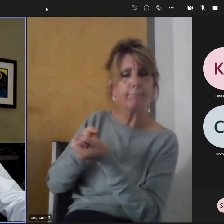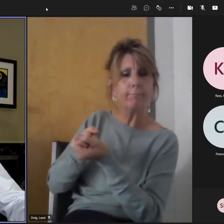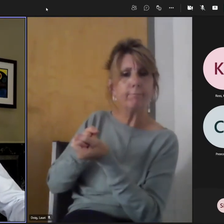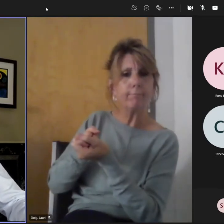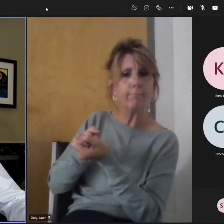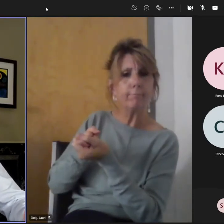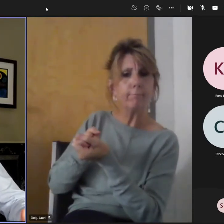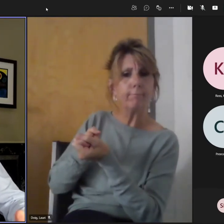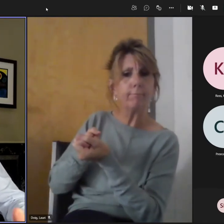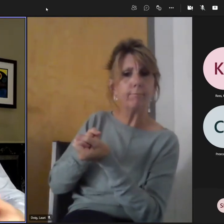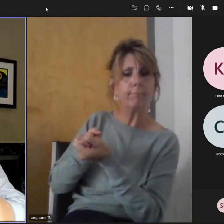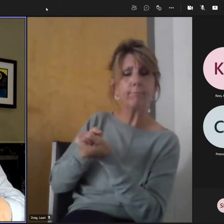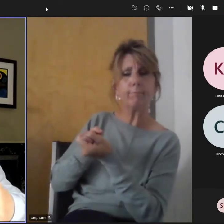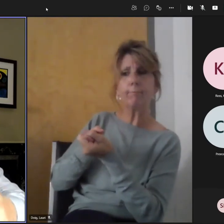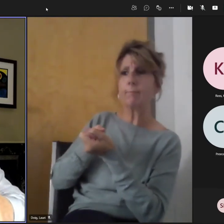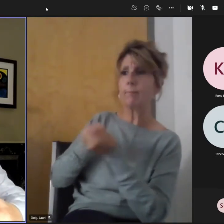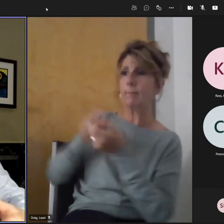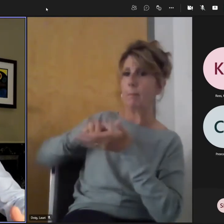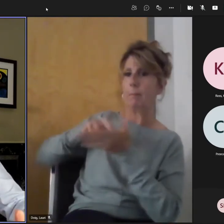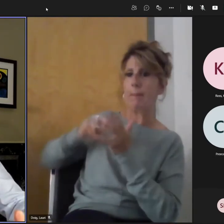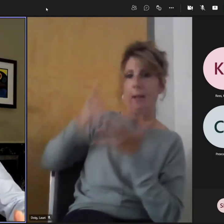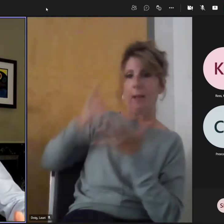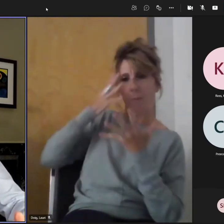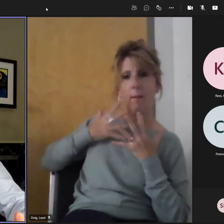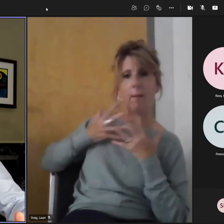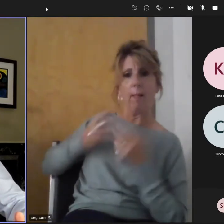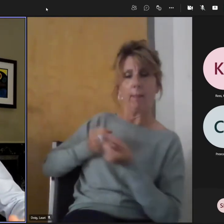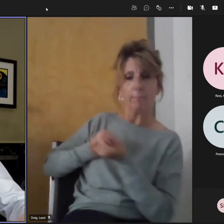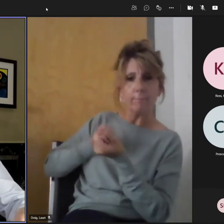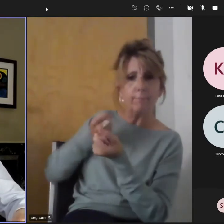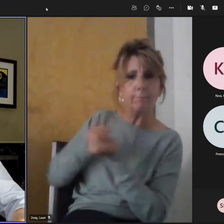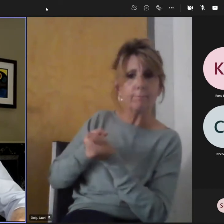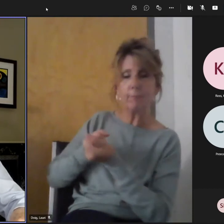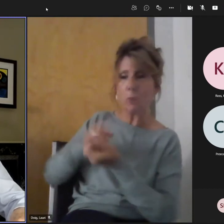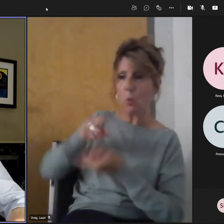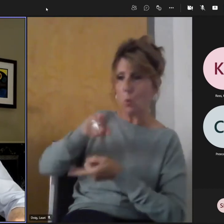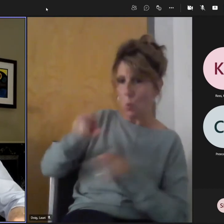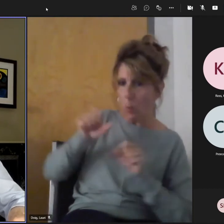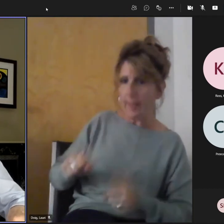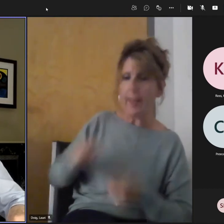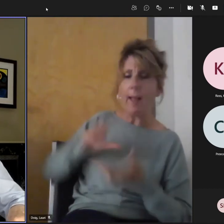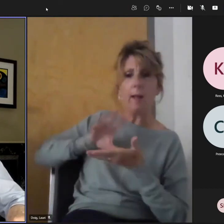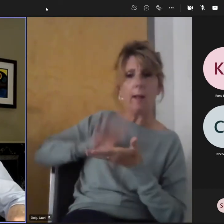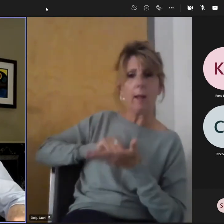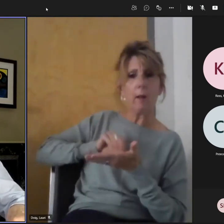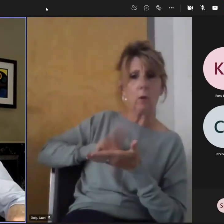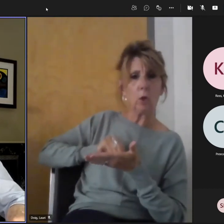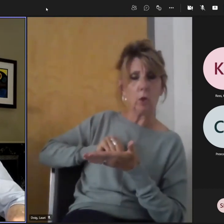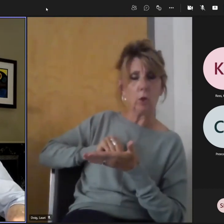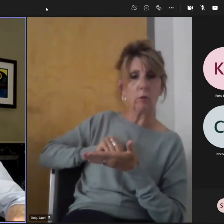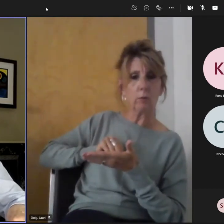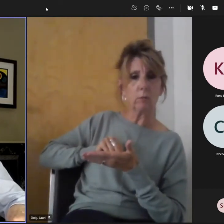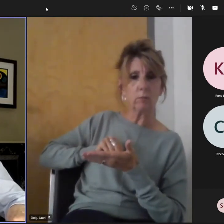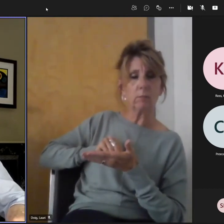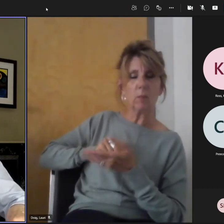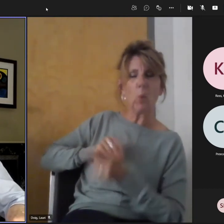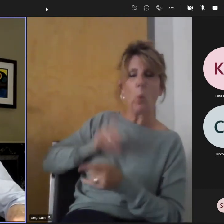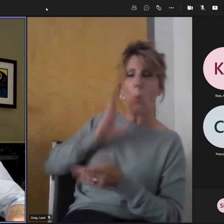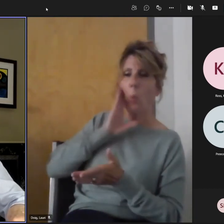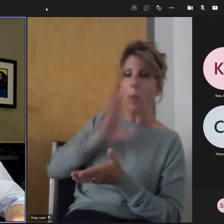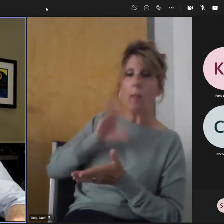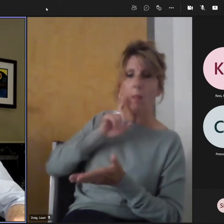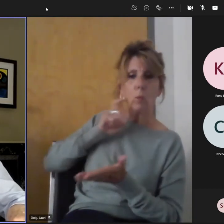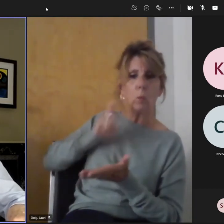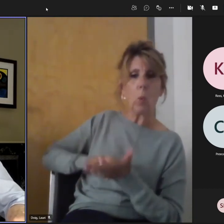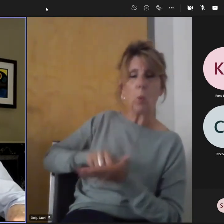support system and a competency-based learning, the way I'm talking about it, you will, before long, in most